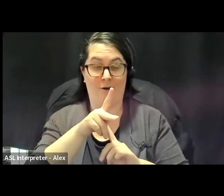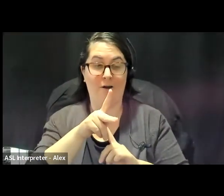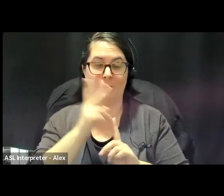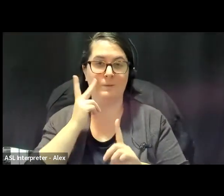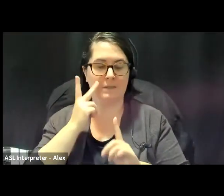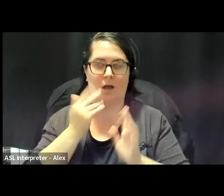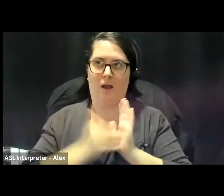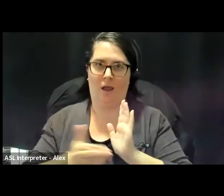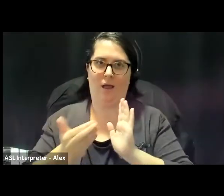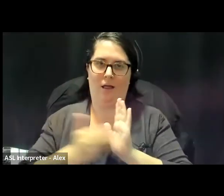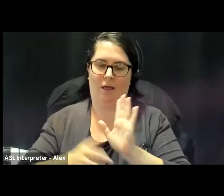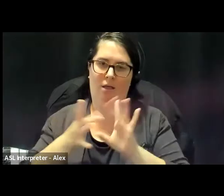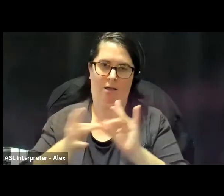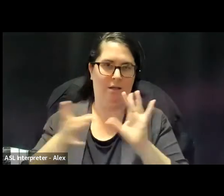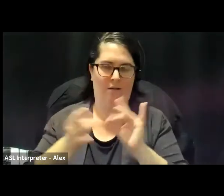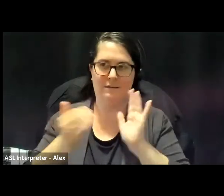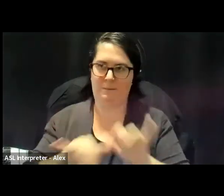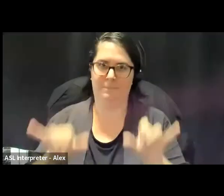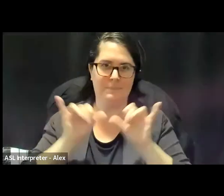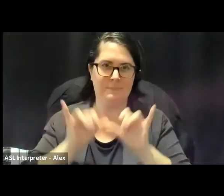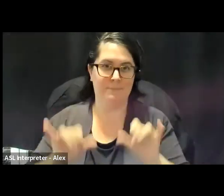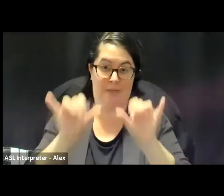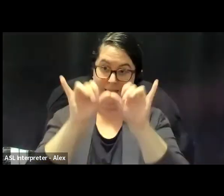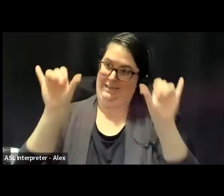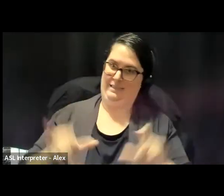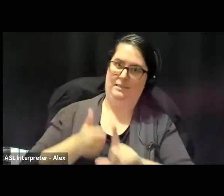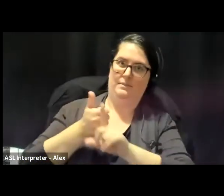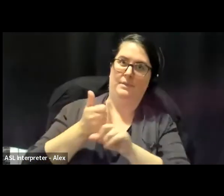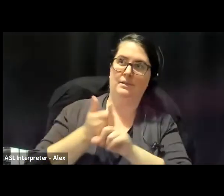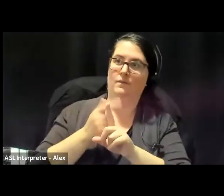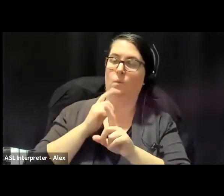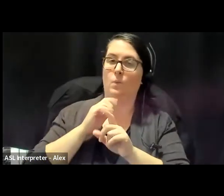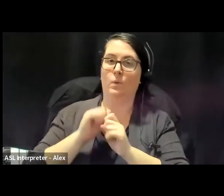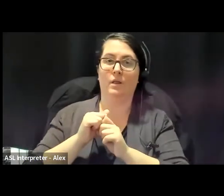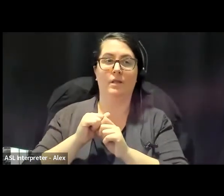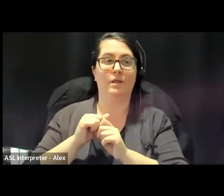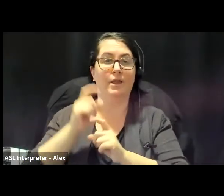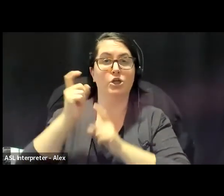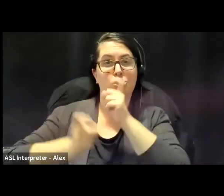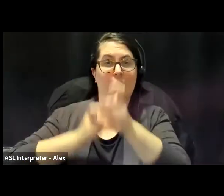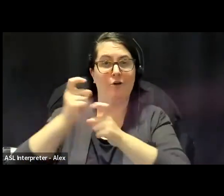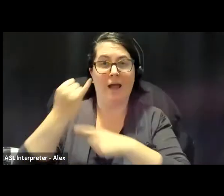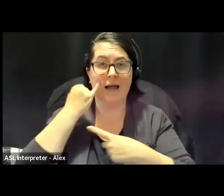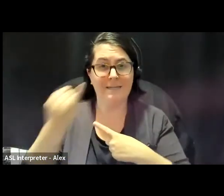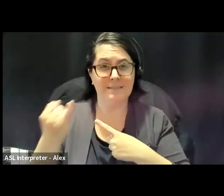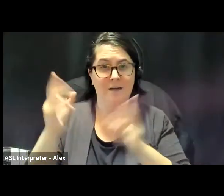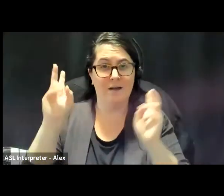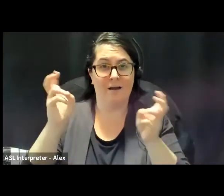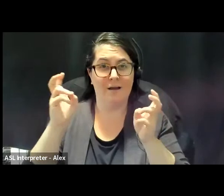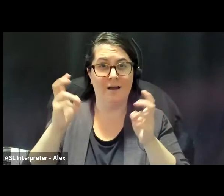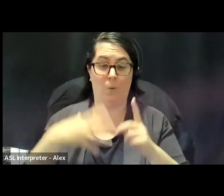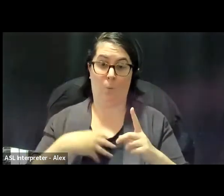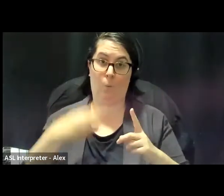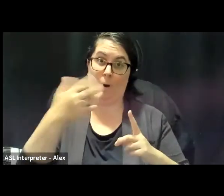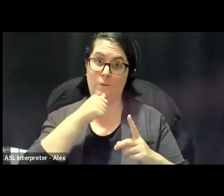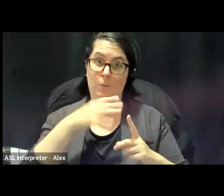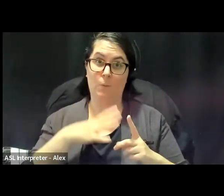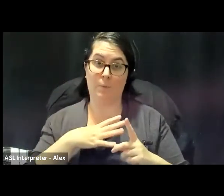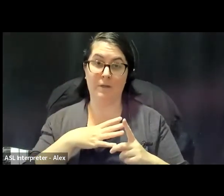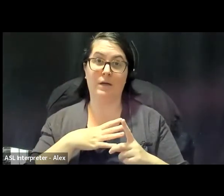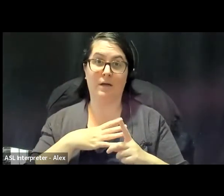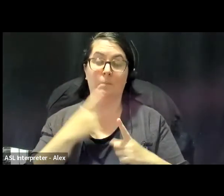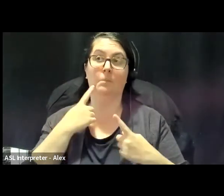You know, this is the same system that gave rise to charity, our charitable idea of charity, white women appeased